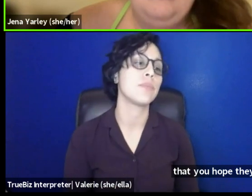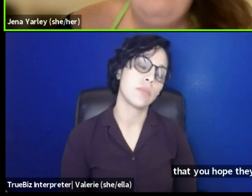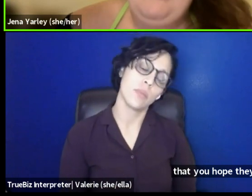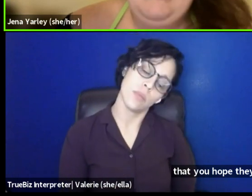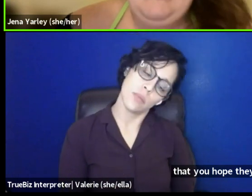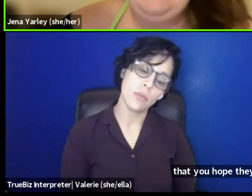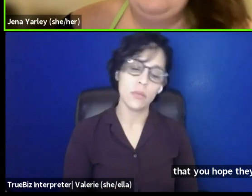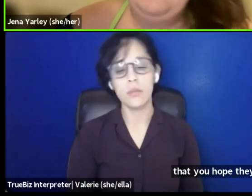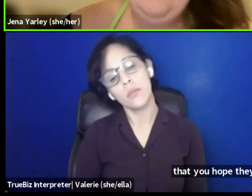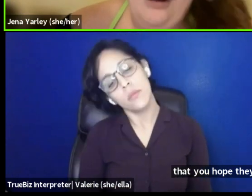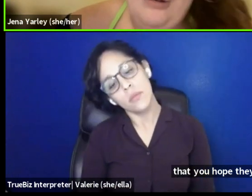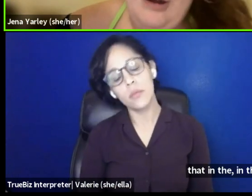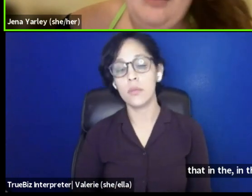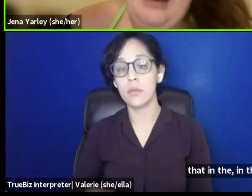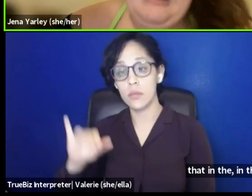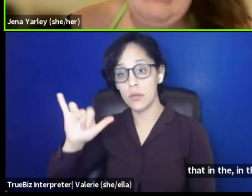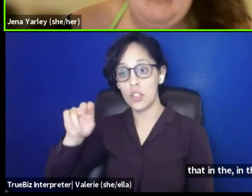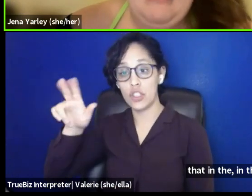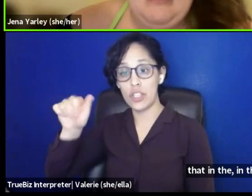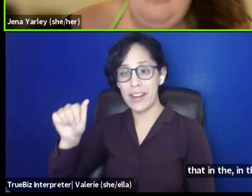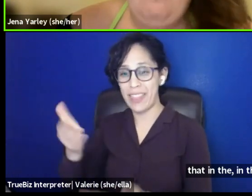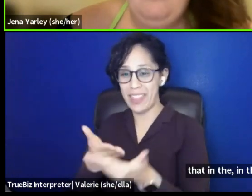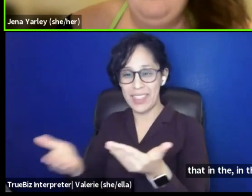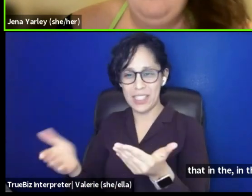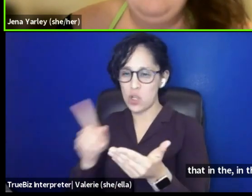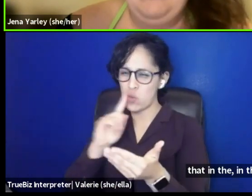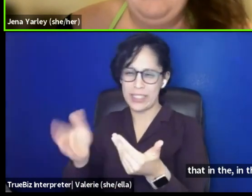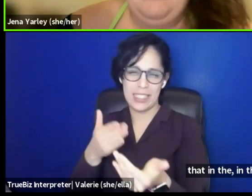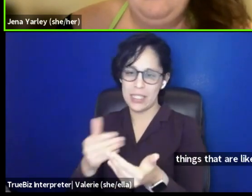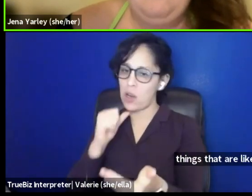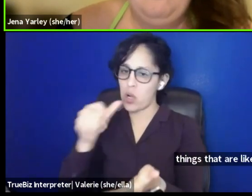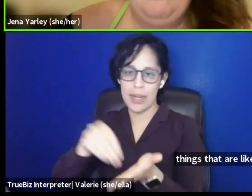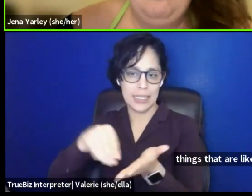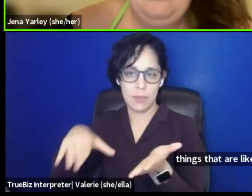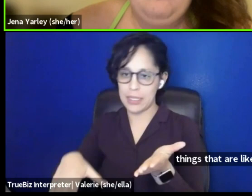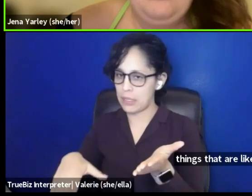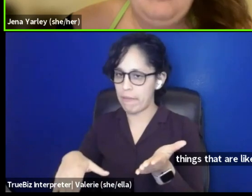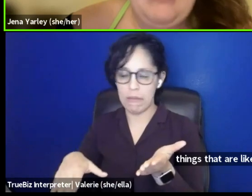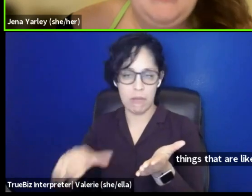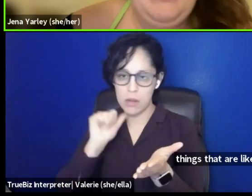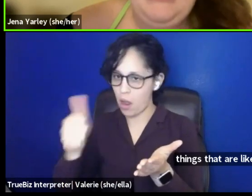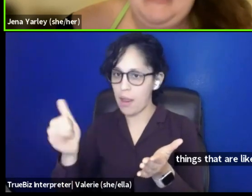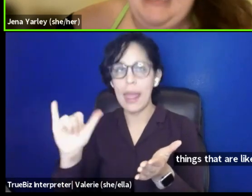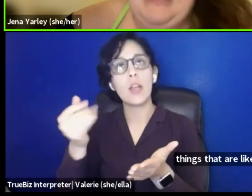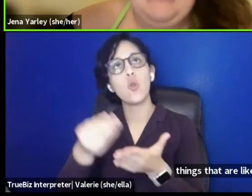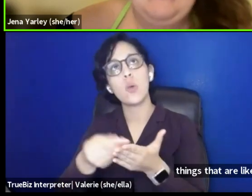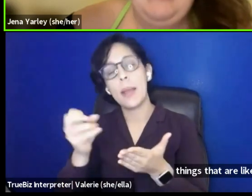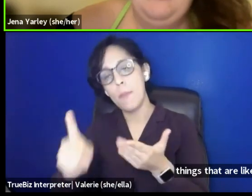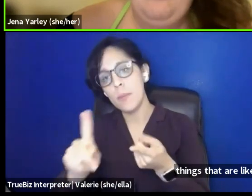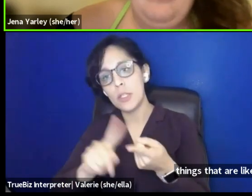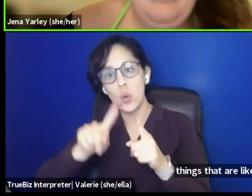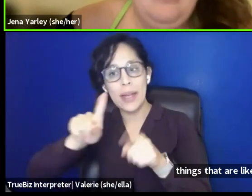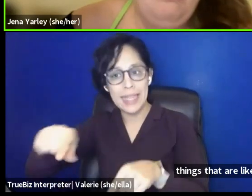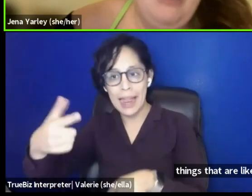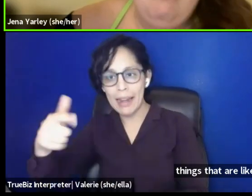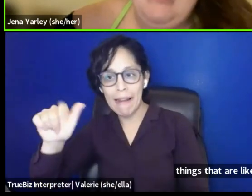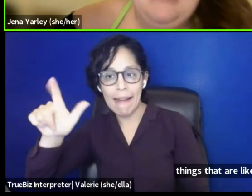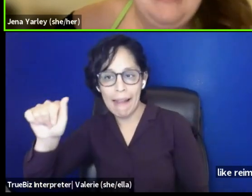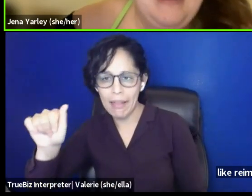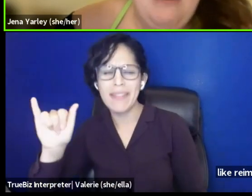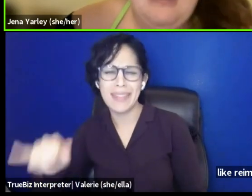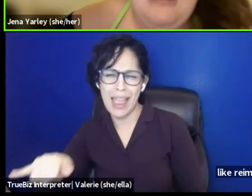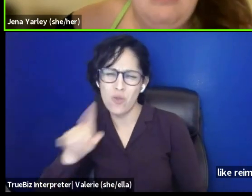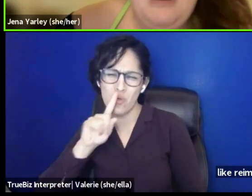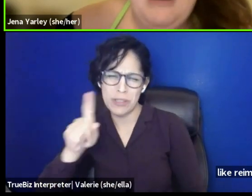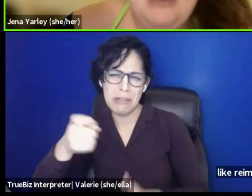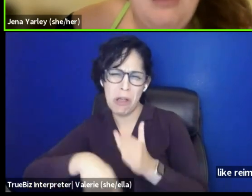things that are like really easy are not that expensive. Like, um, reimbursements to a tank out like that probably